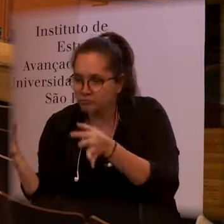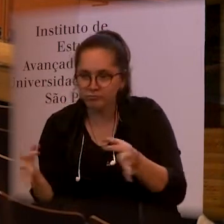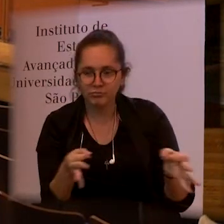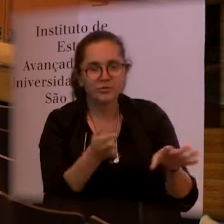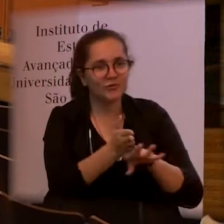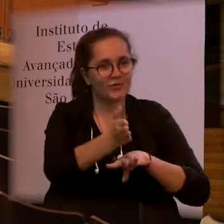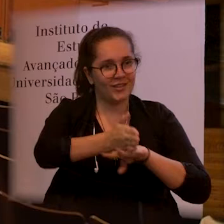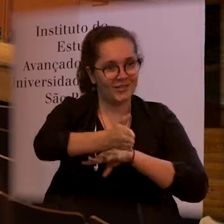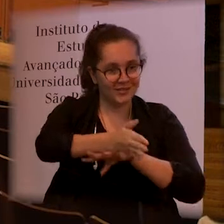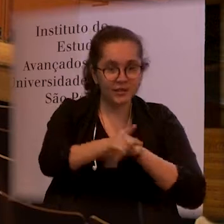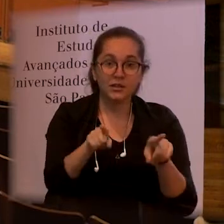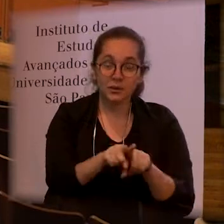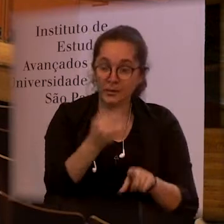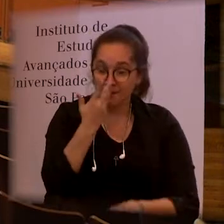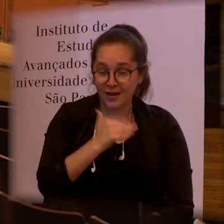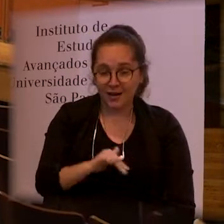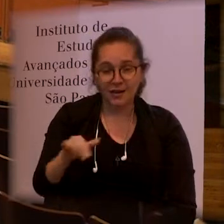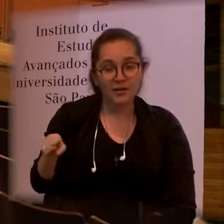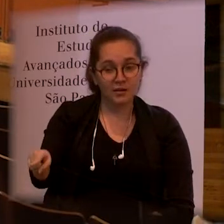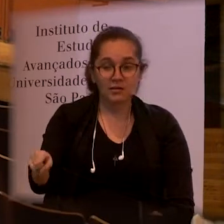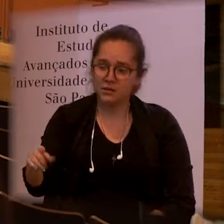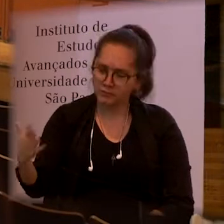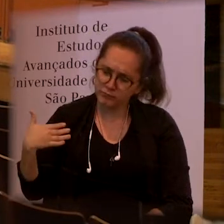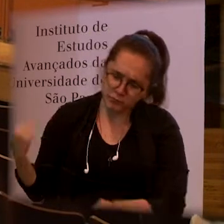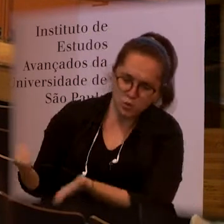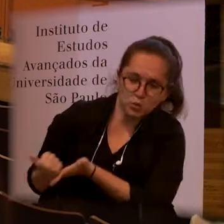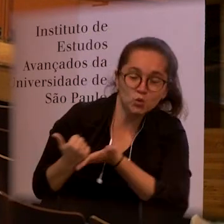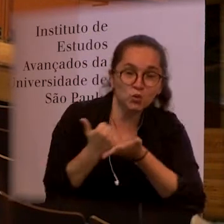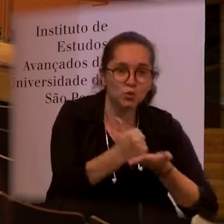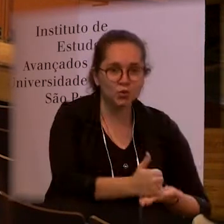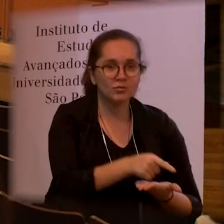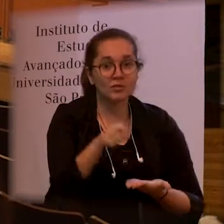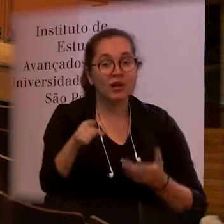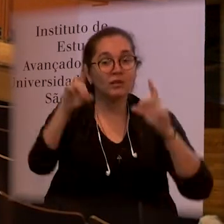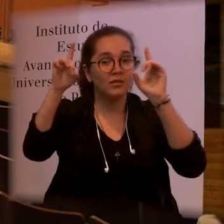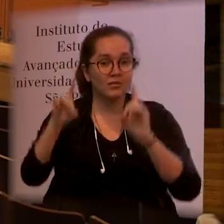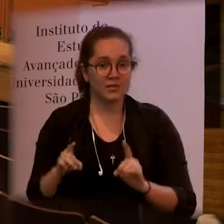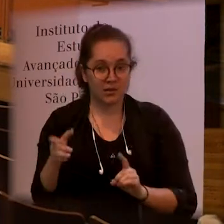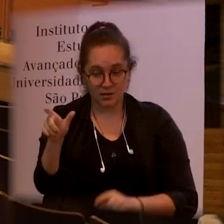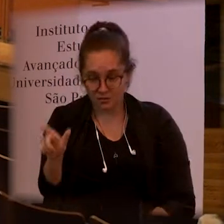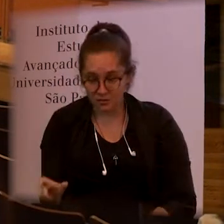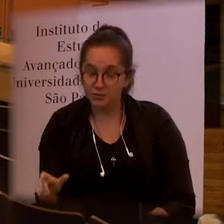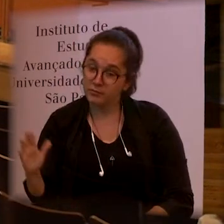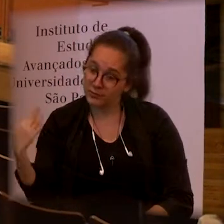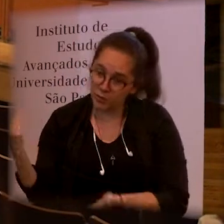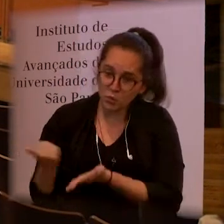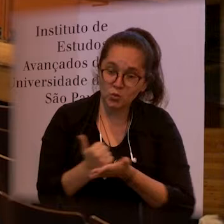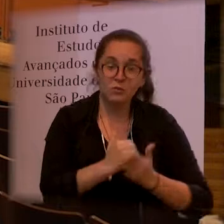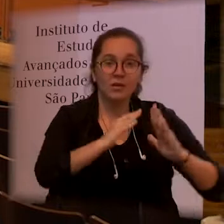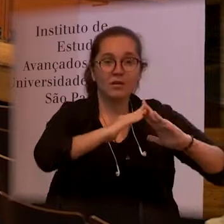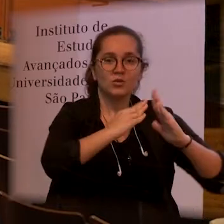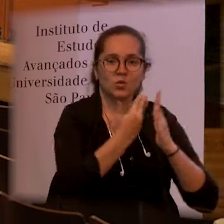to bring this disabled child to the school